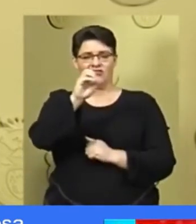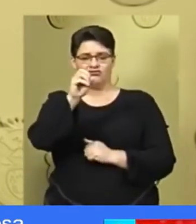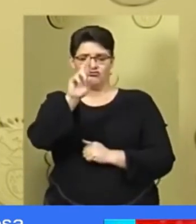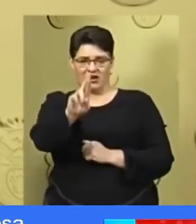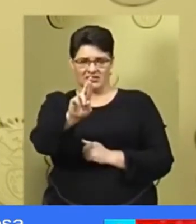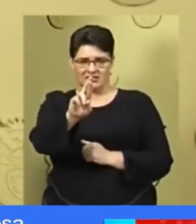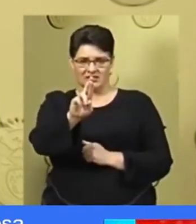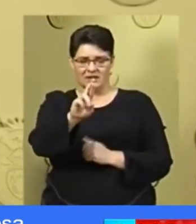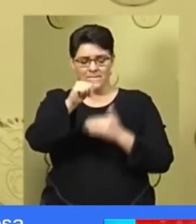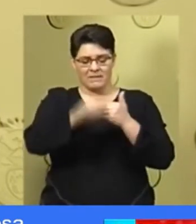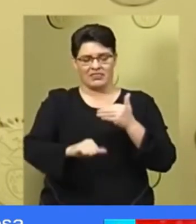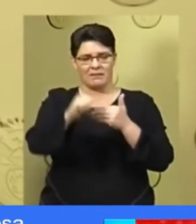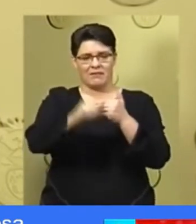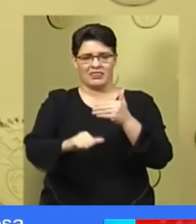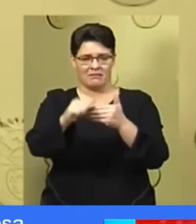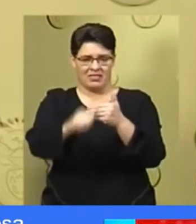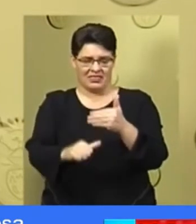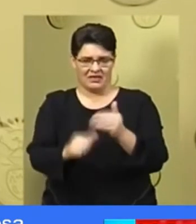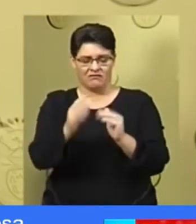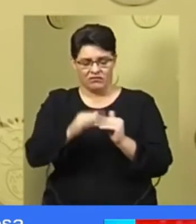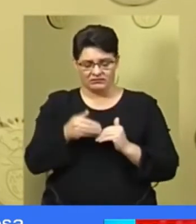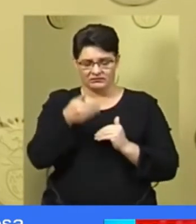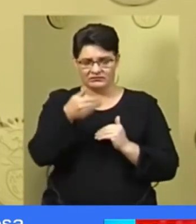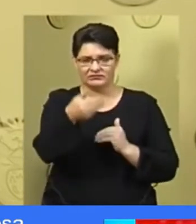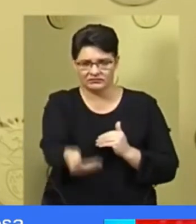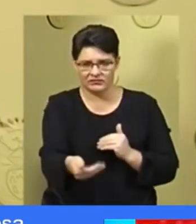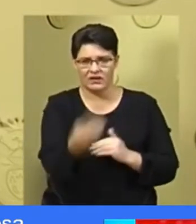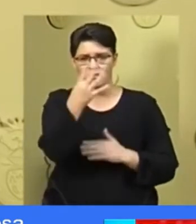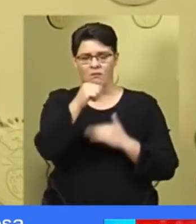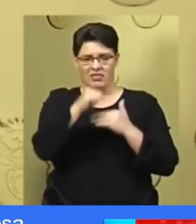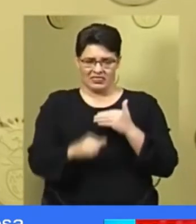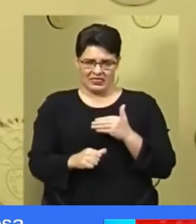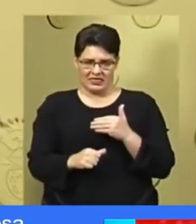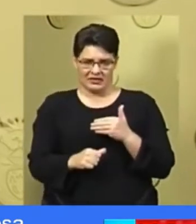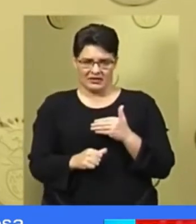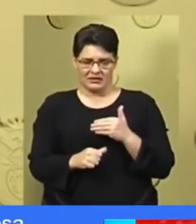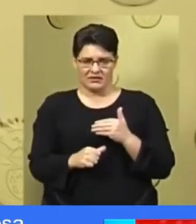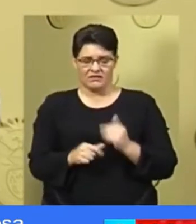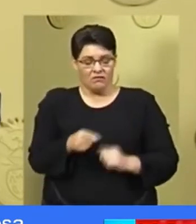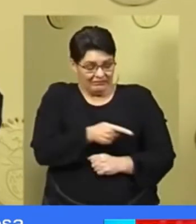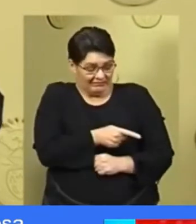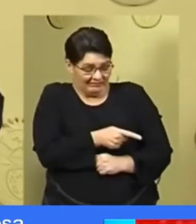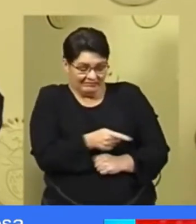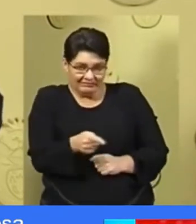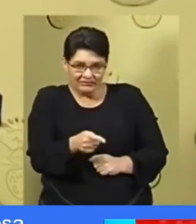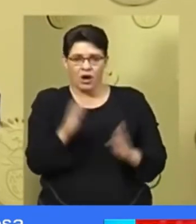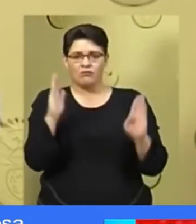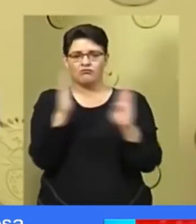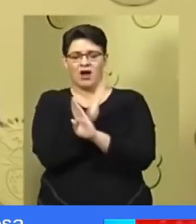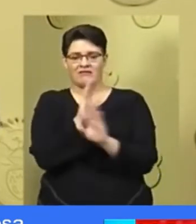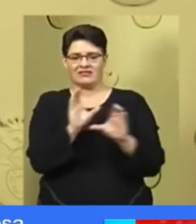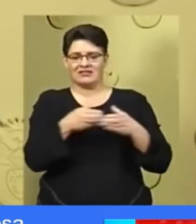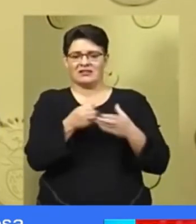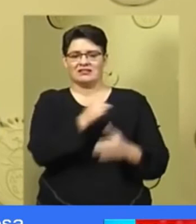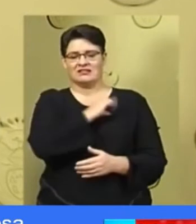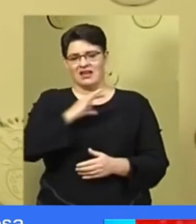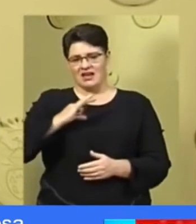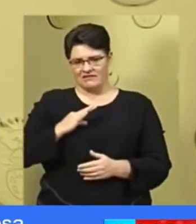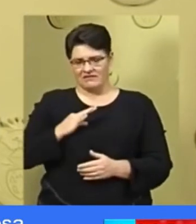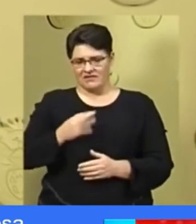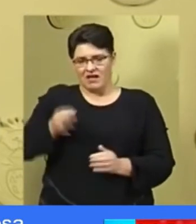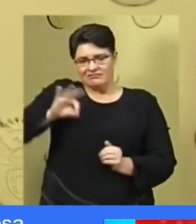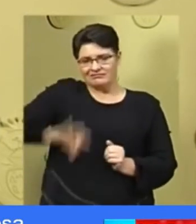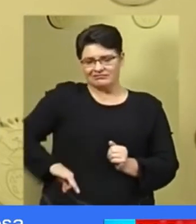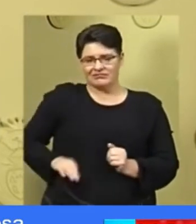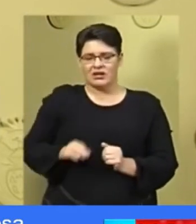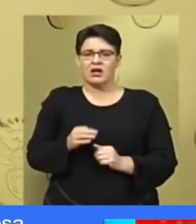rand per month for the next four months for those private sector employees earning